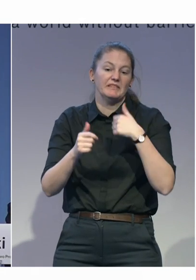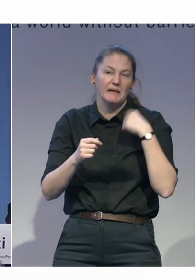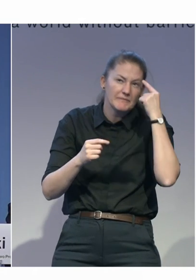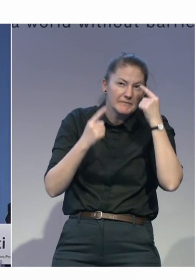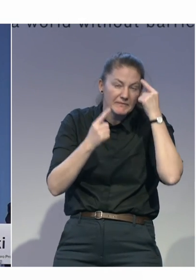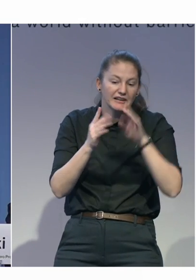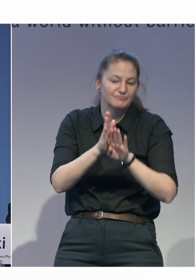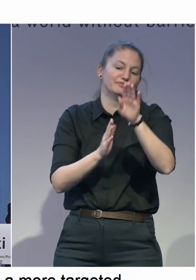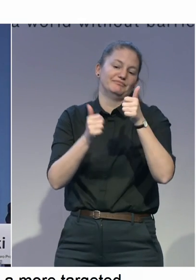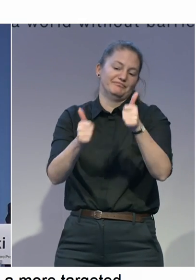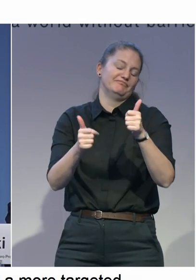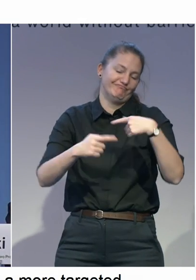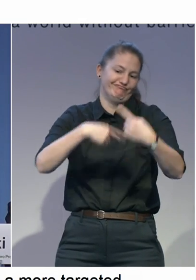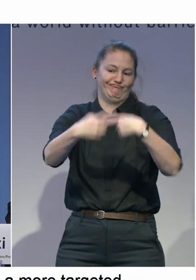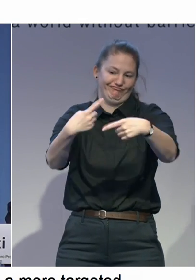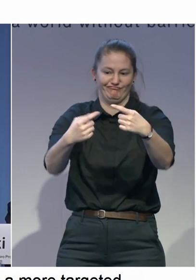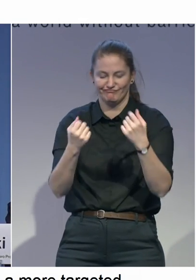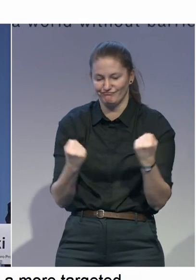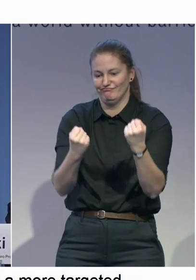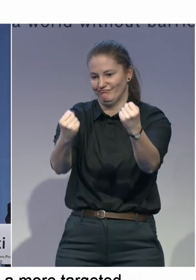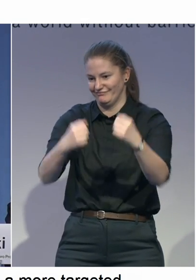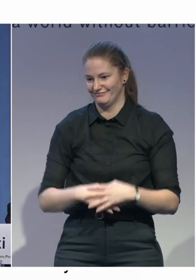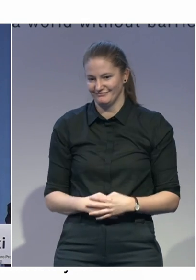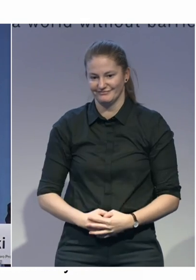you. Open it up for any questions from the audience.